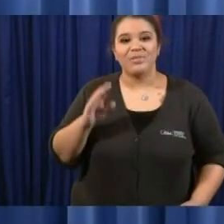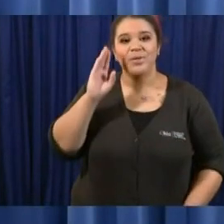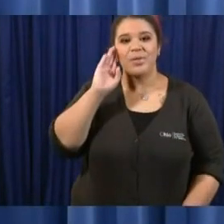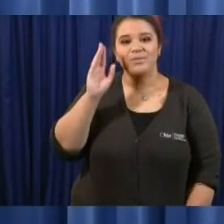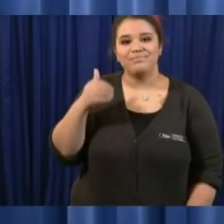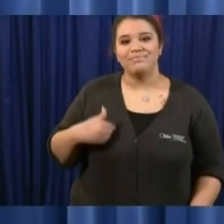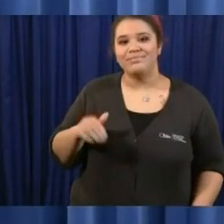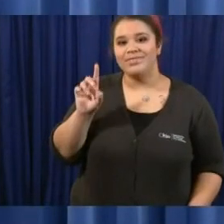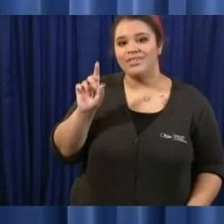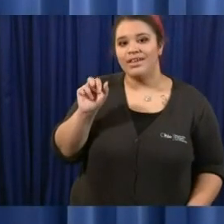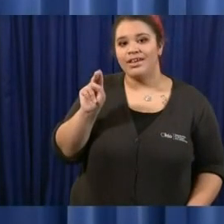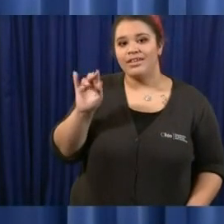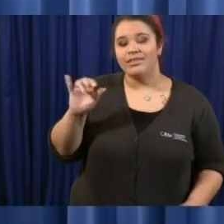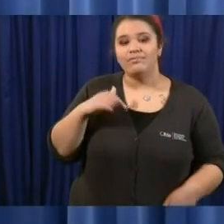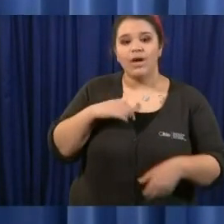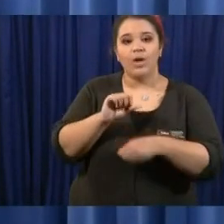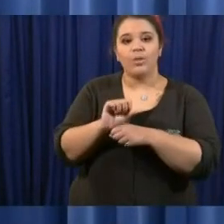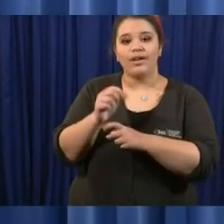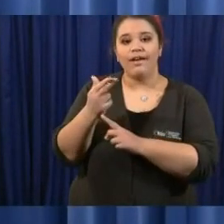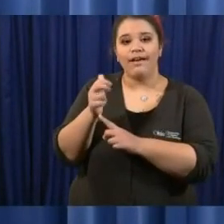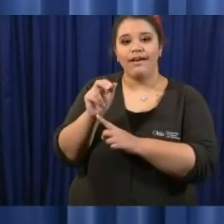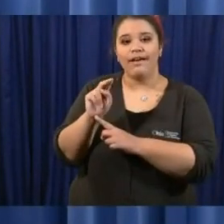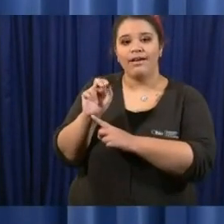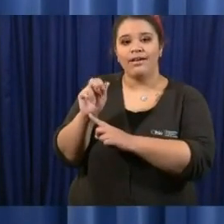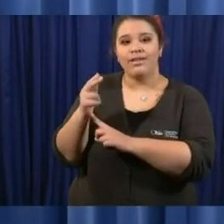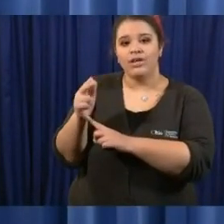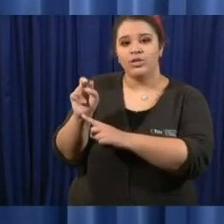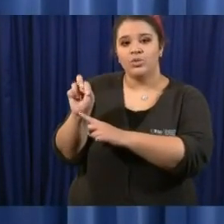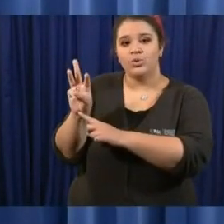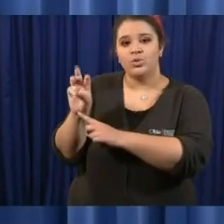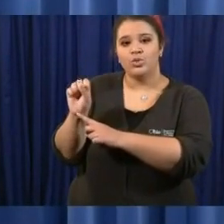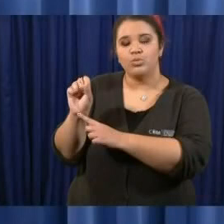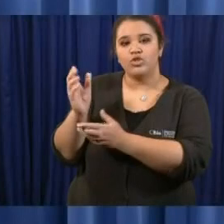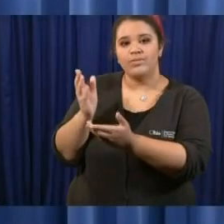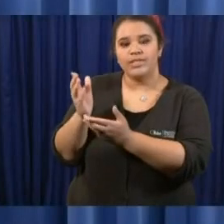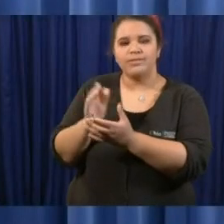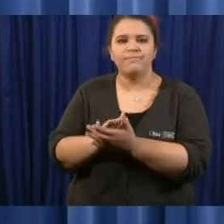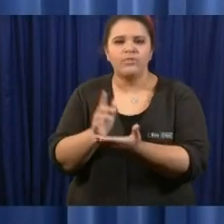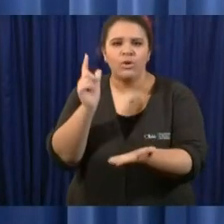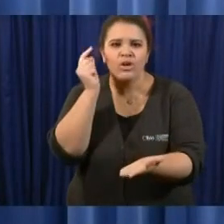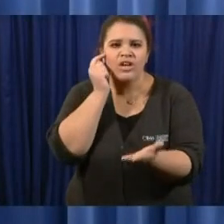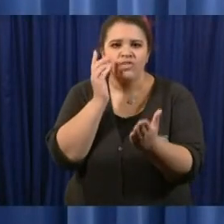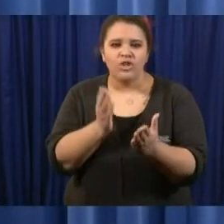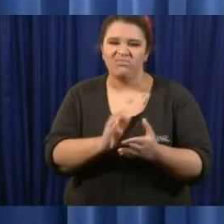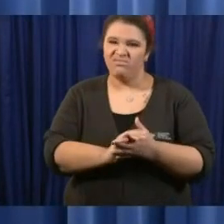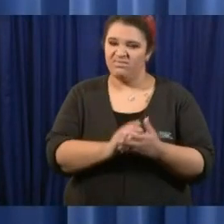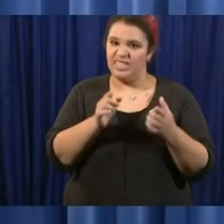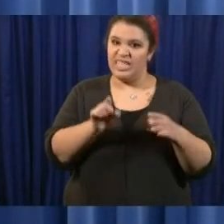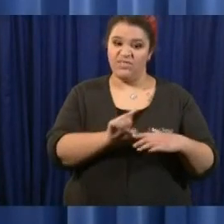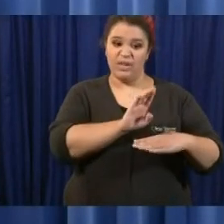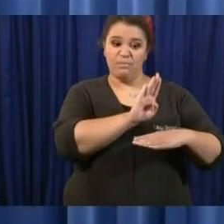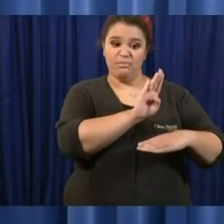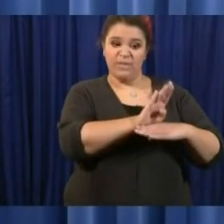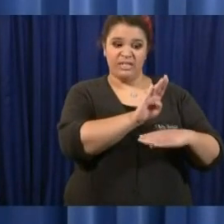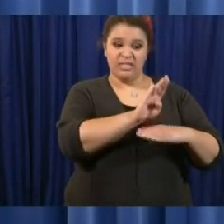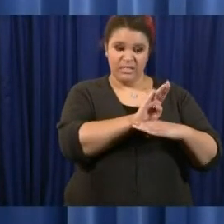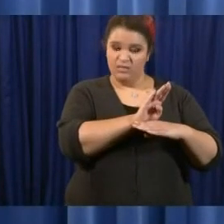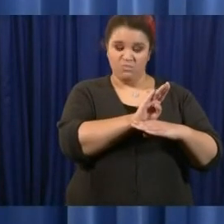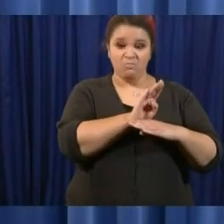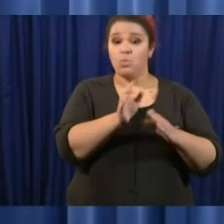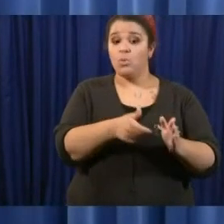governor um can can you talk about what kind of liability uh businesses may have if they don't require customers to wear masks